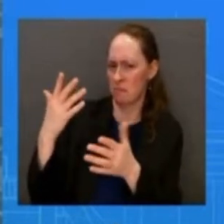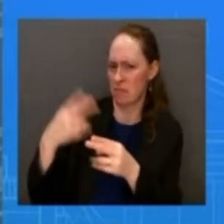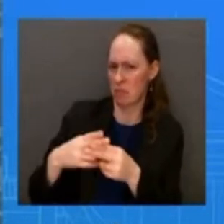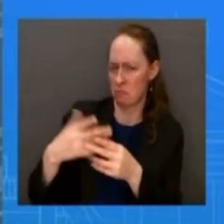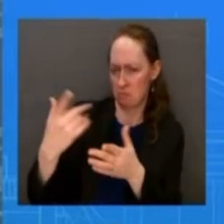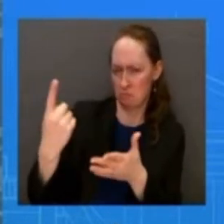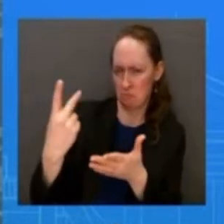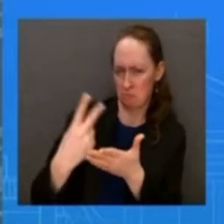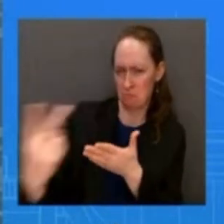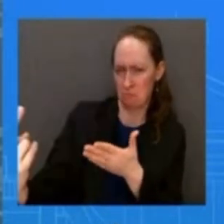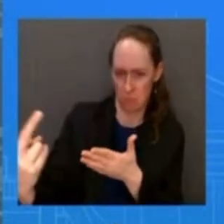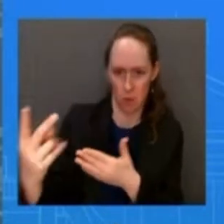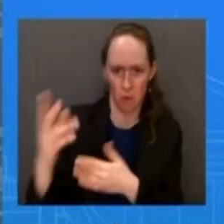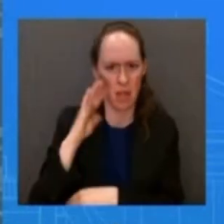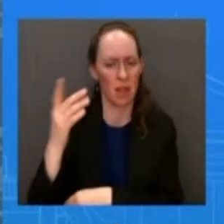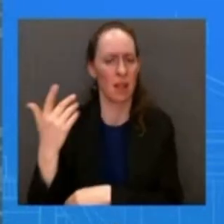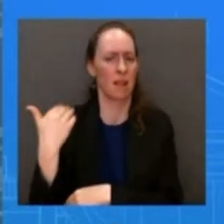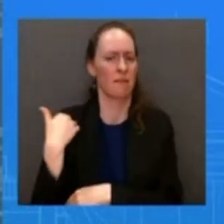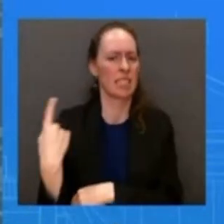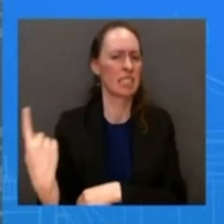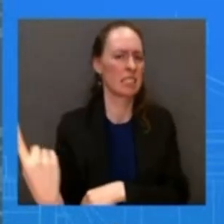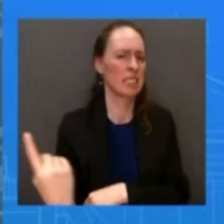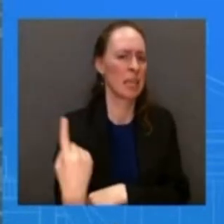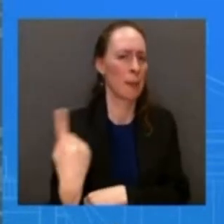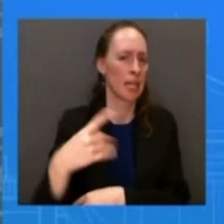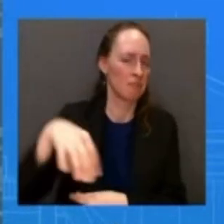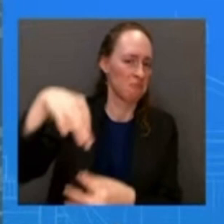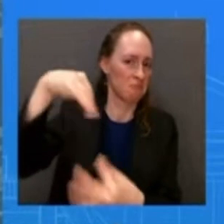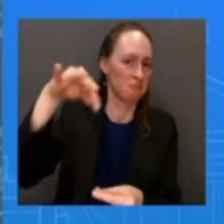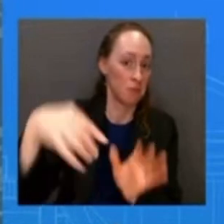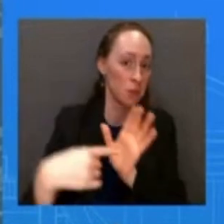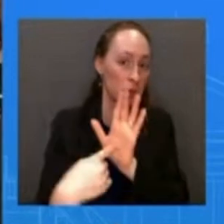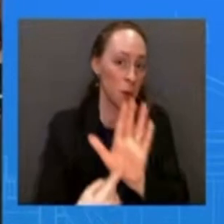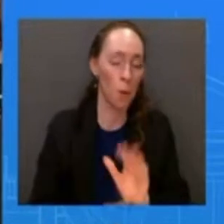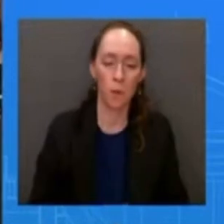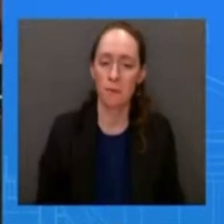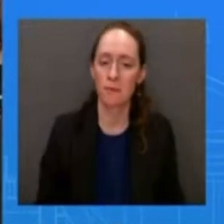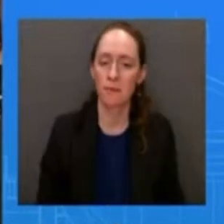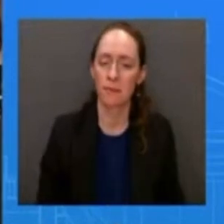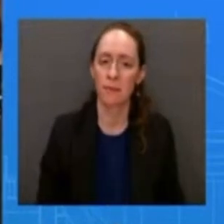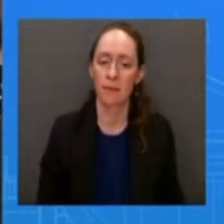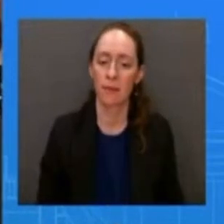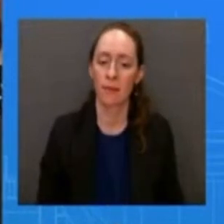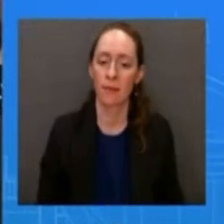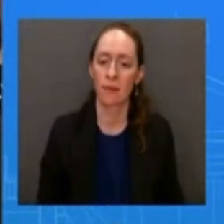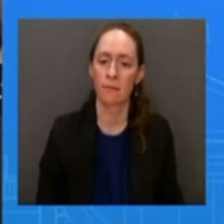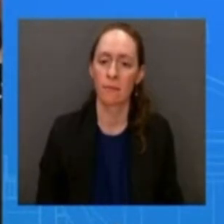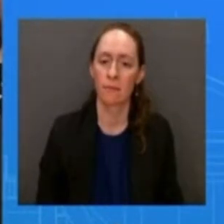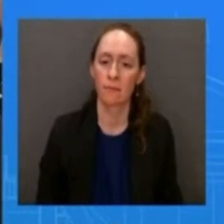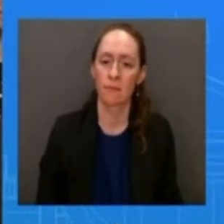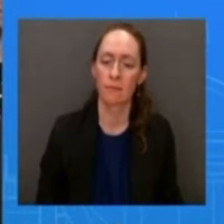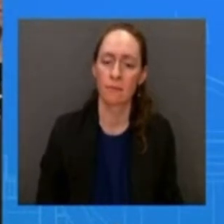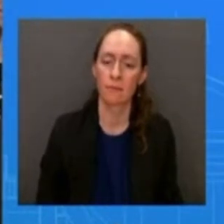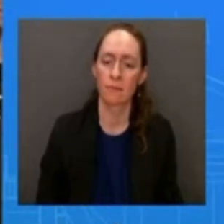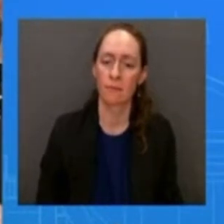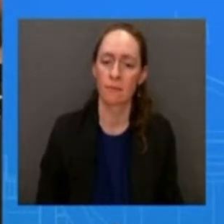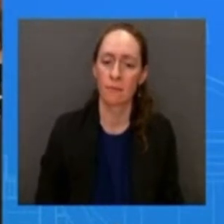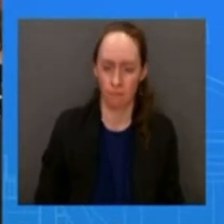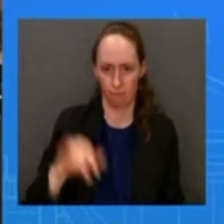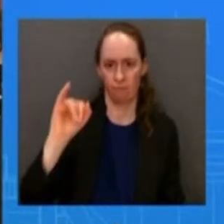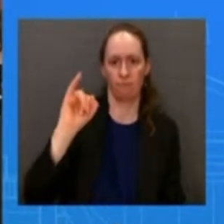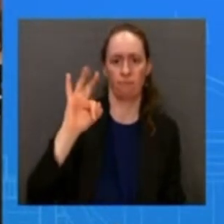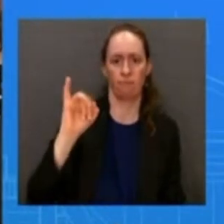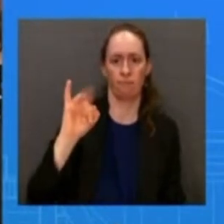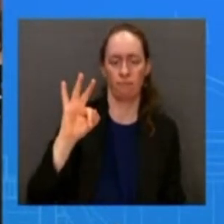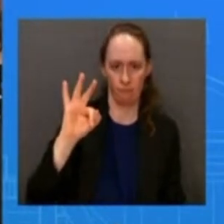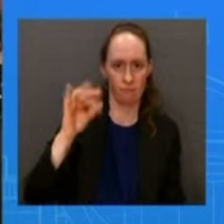and so we'll have more to share by the end of the week and then if these objects are benign is there any concern that there was an overreaction in terms of